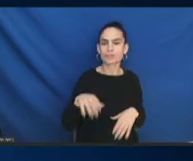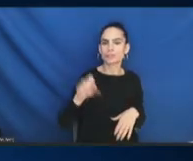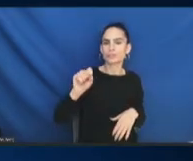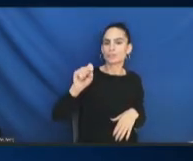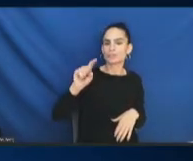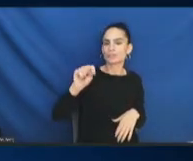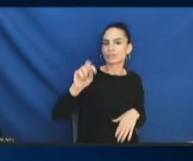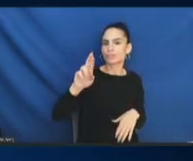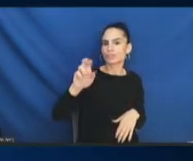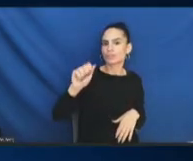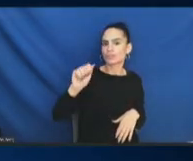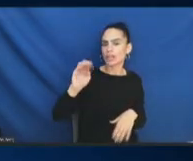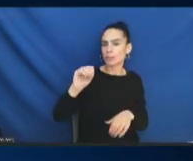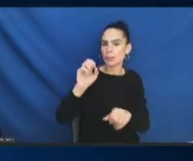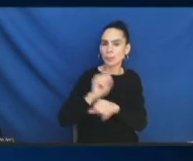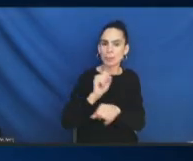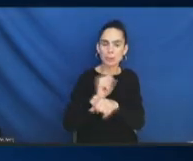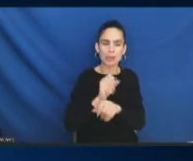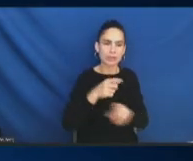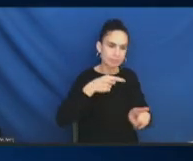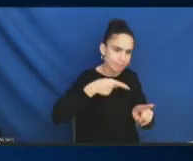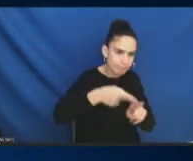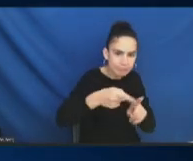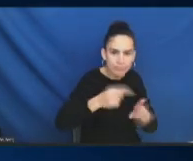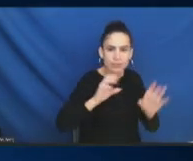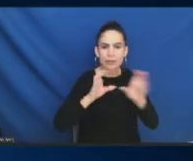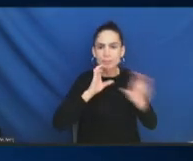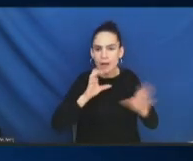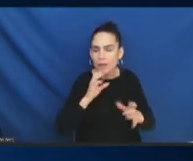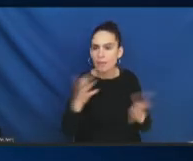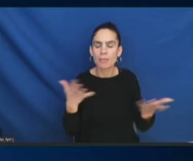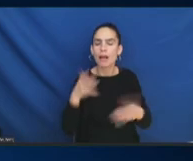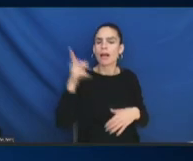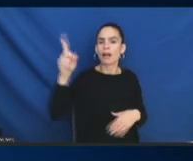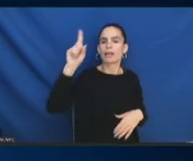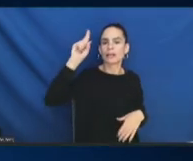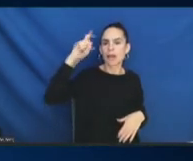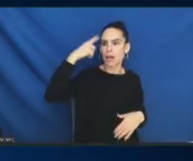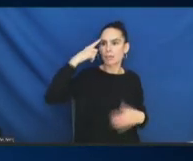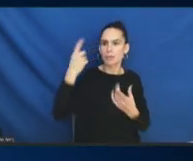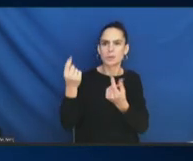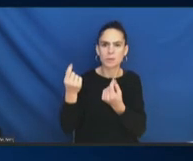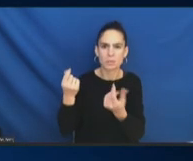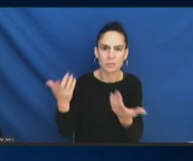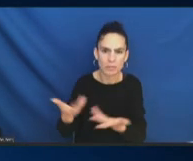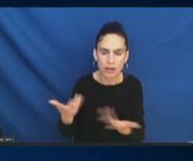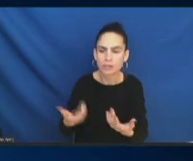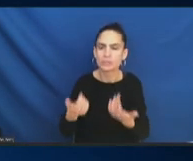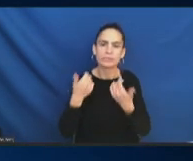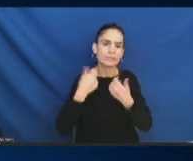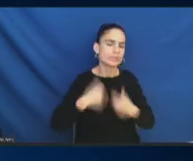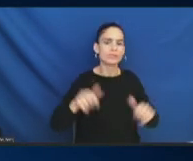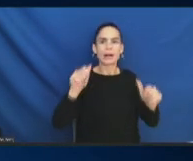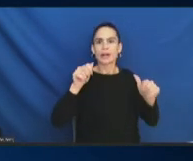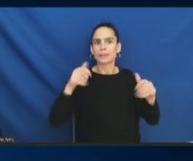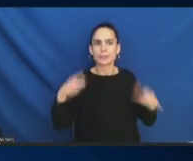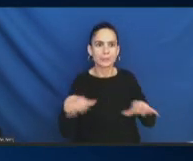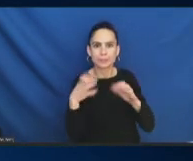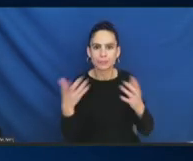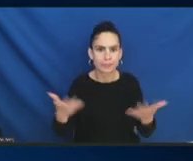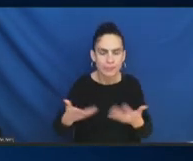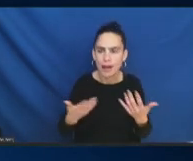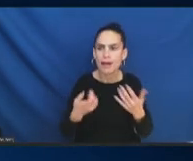what government is up to, trying to do, and in the process of doing